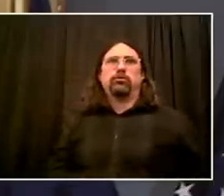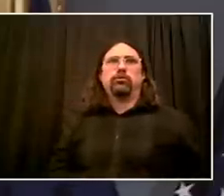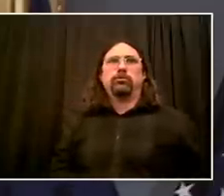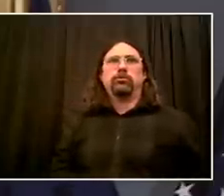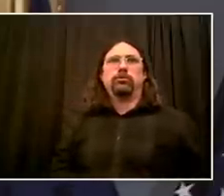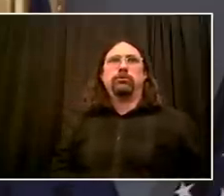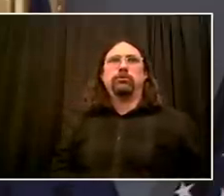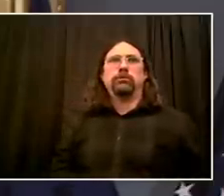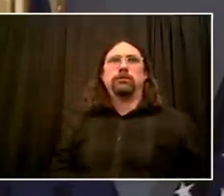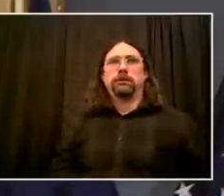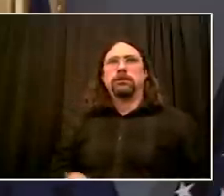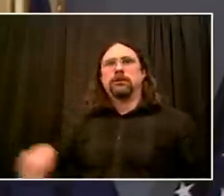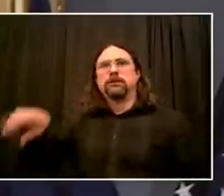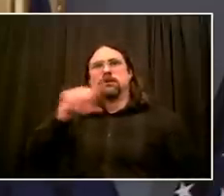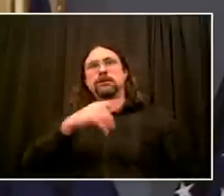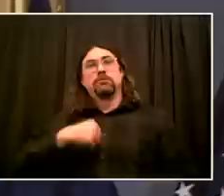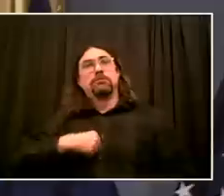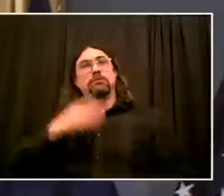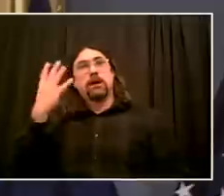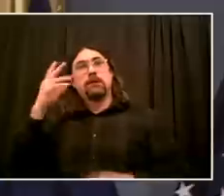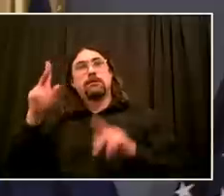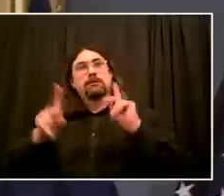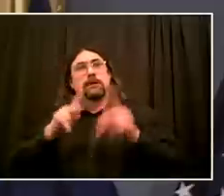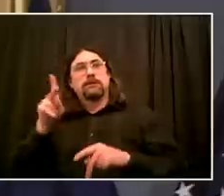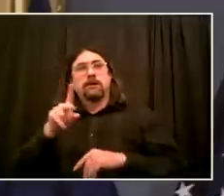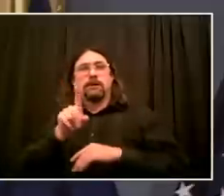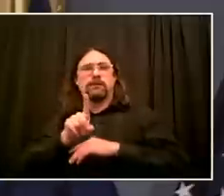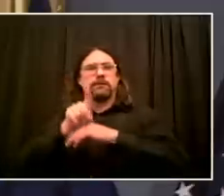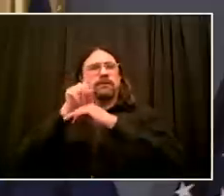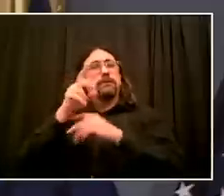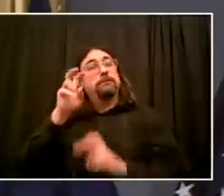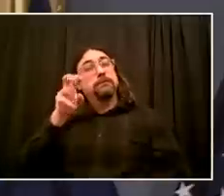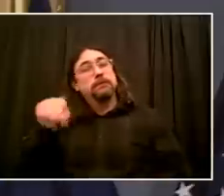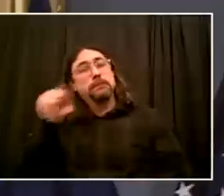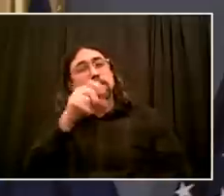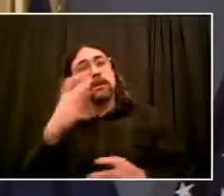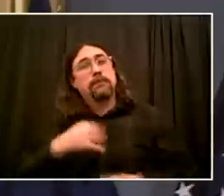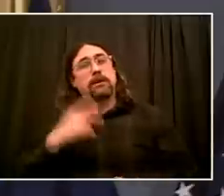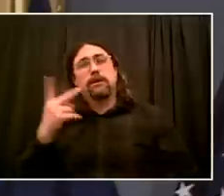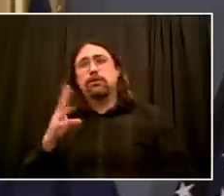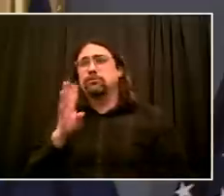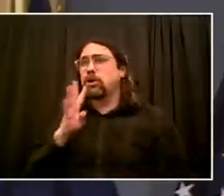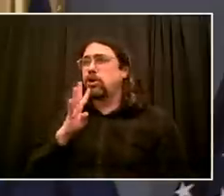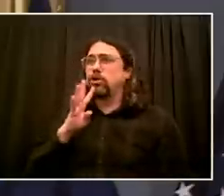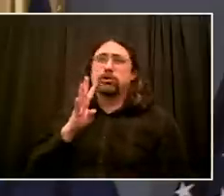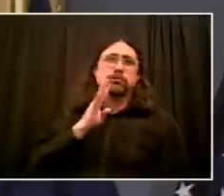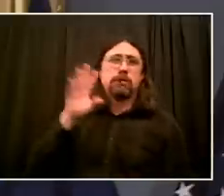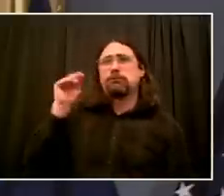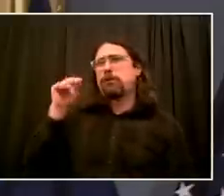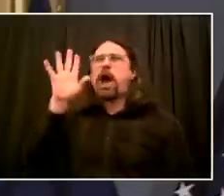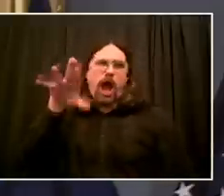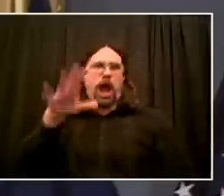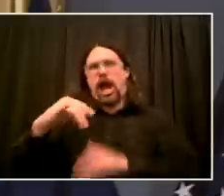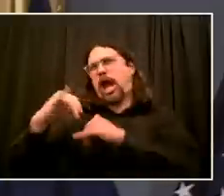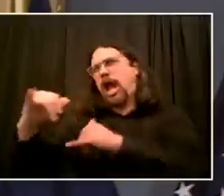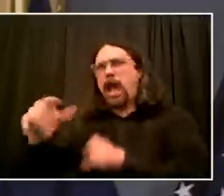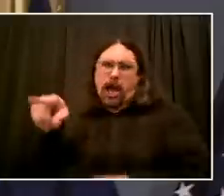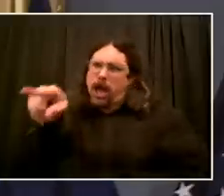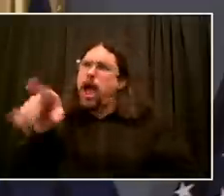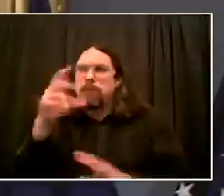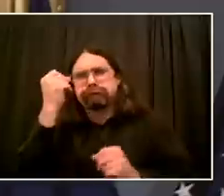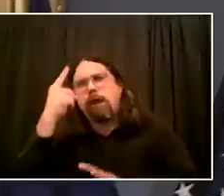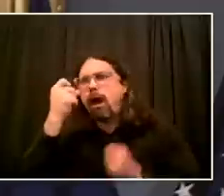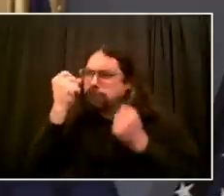city council. And I think it's something we all need to listen to. Because in the end, real community leadership,